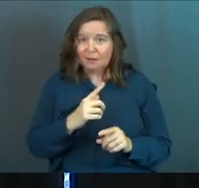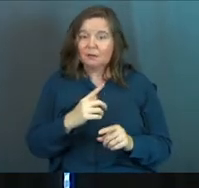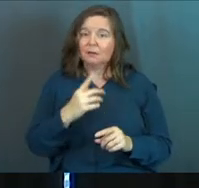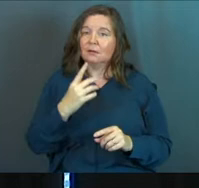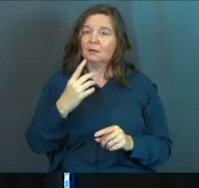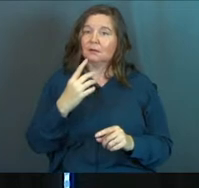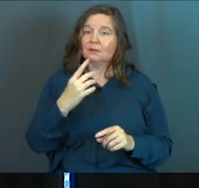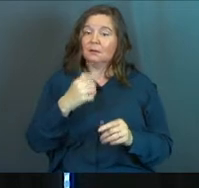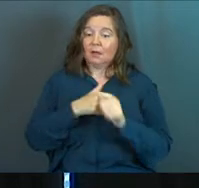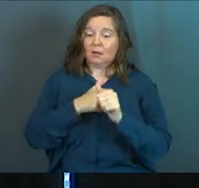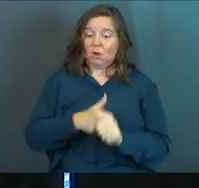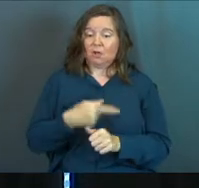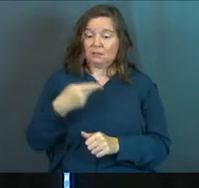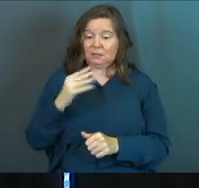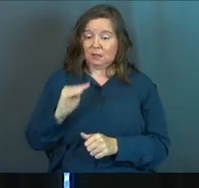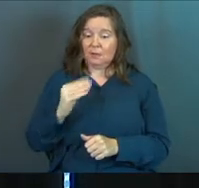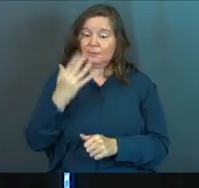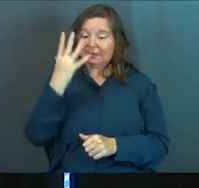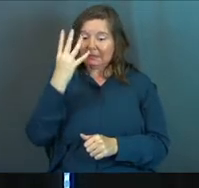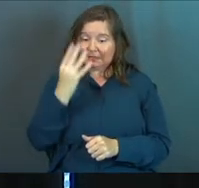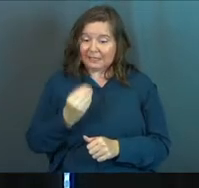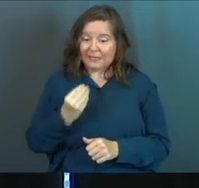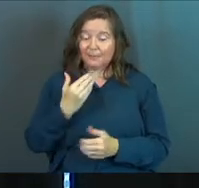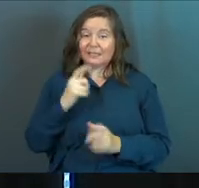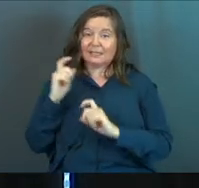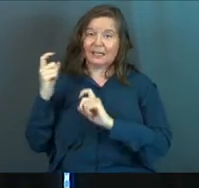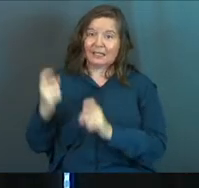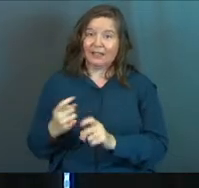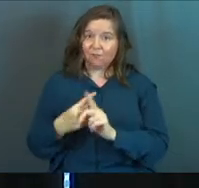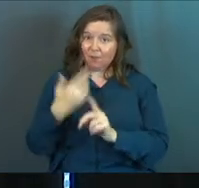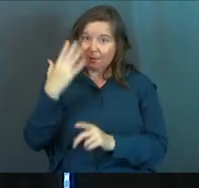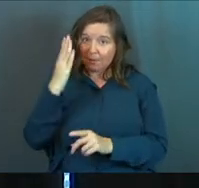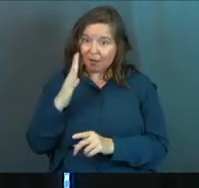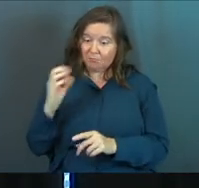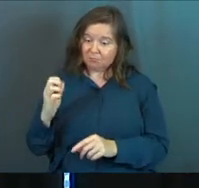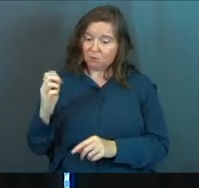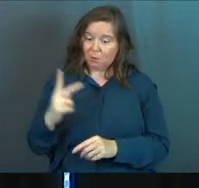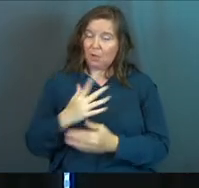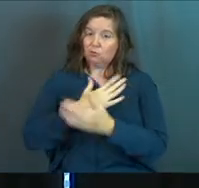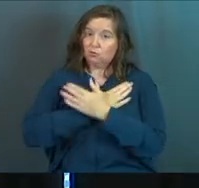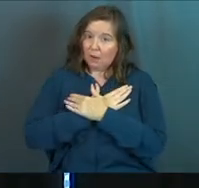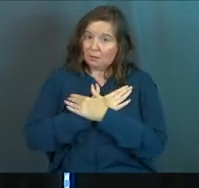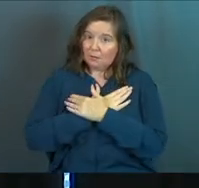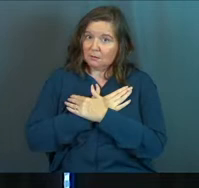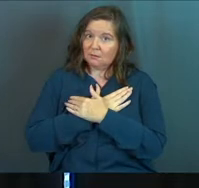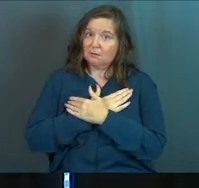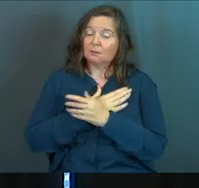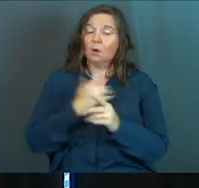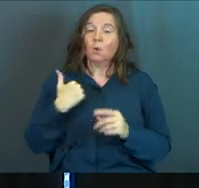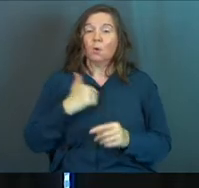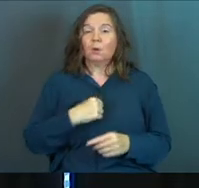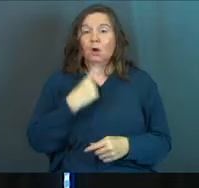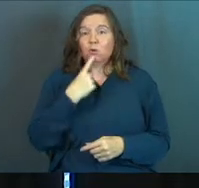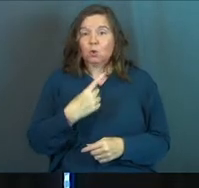Sleep, according to the Psalms, sleep's a gift of God. It's okay to rest. In fact, we're told to Sabbath